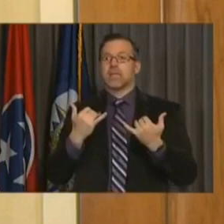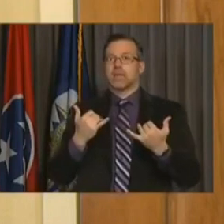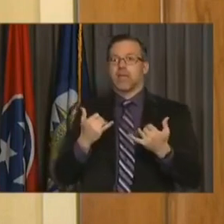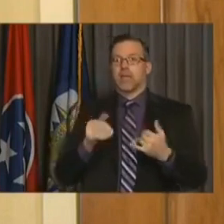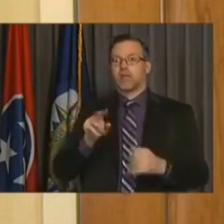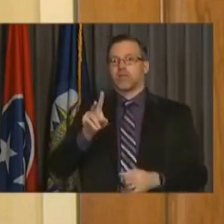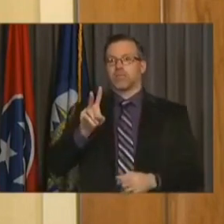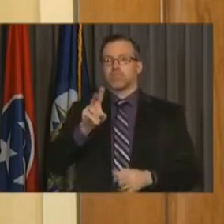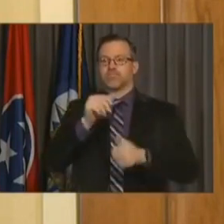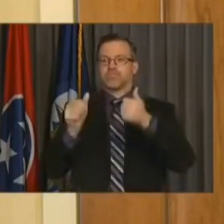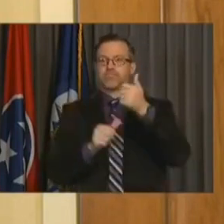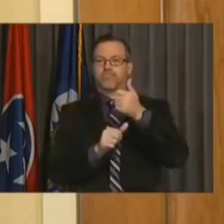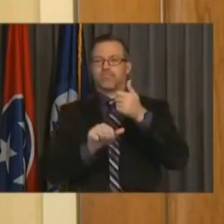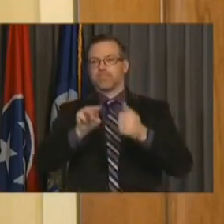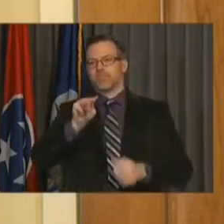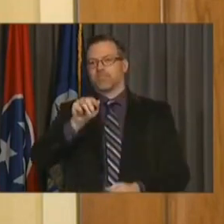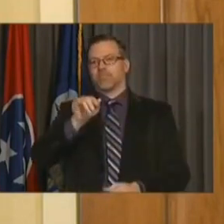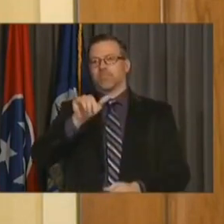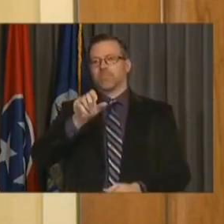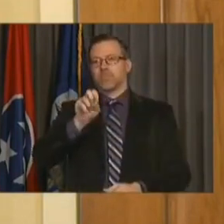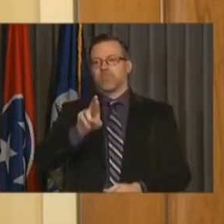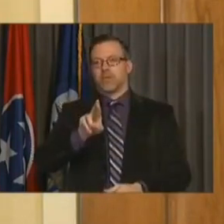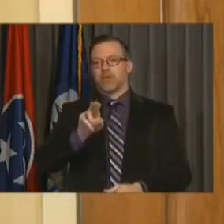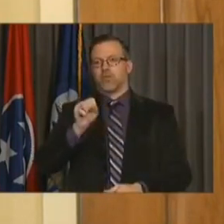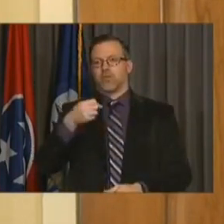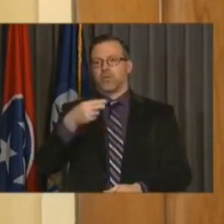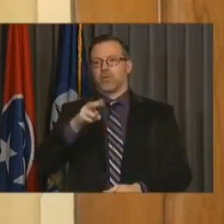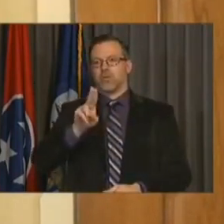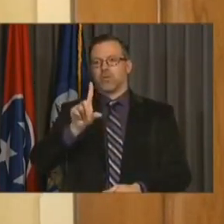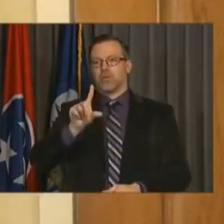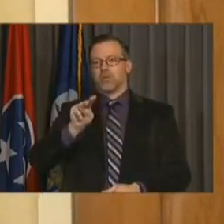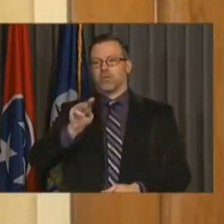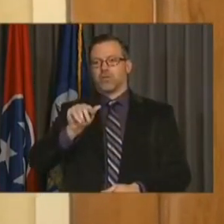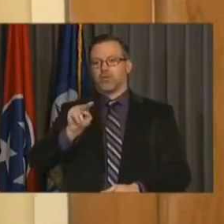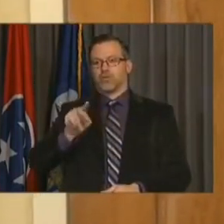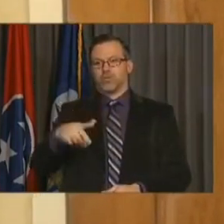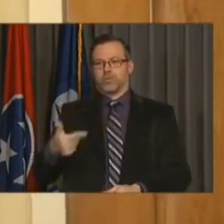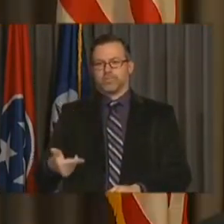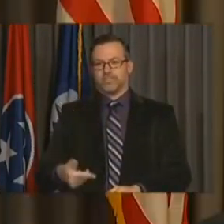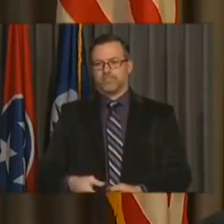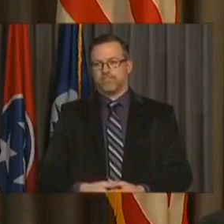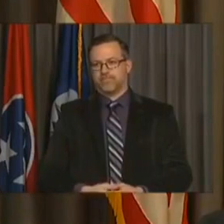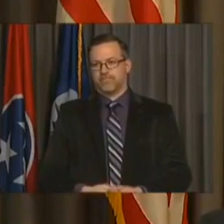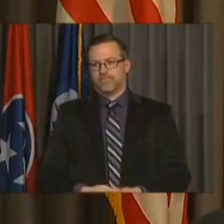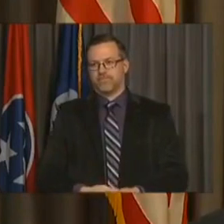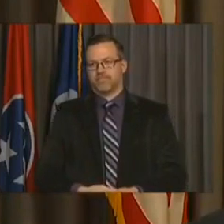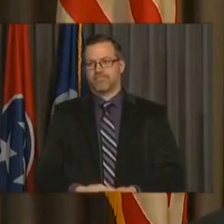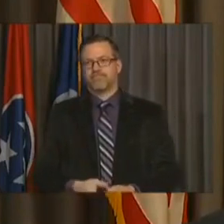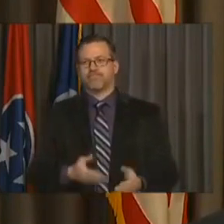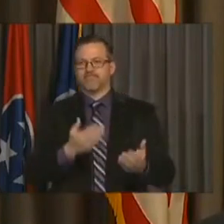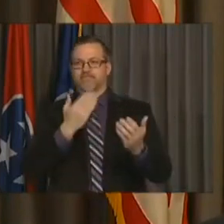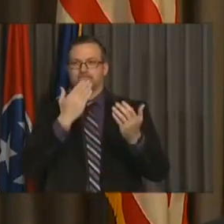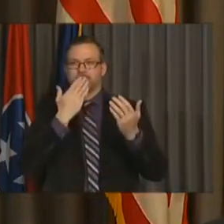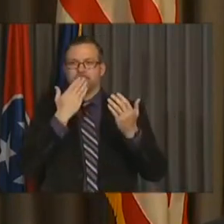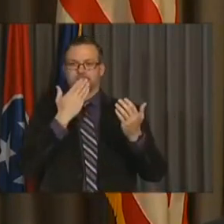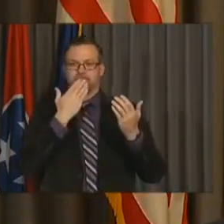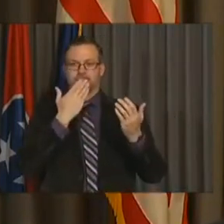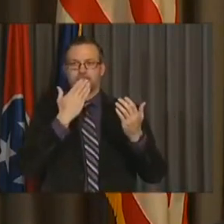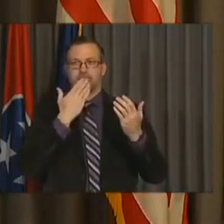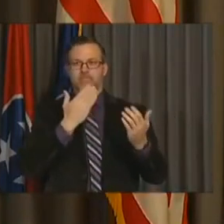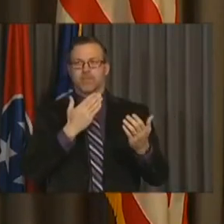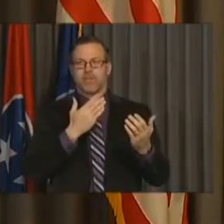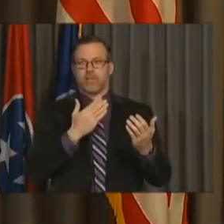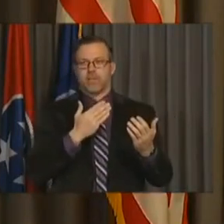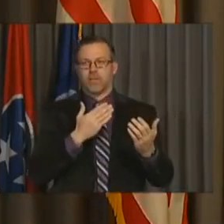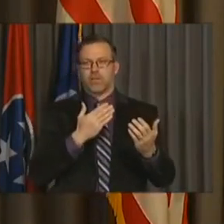over to Vice Mayor Shulman for his concluding remarks. Vice Mayor Shulman. Thank you, Mr. Davidson. was in here